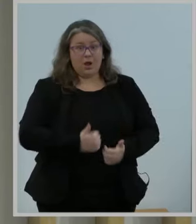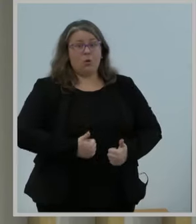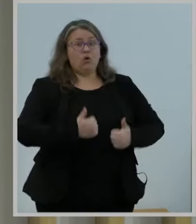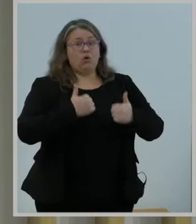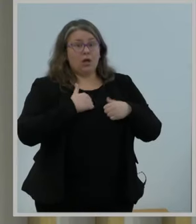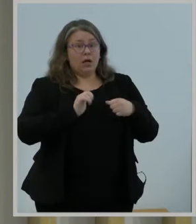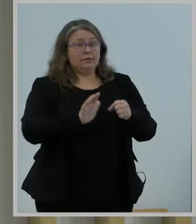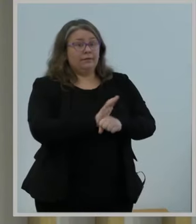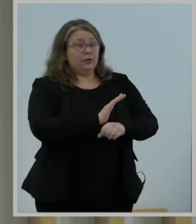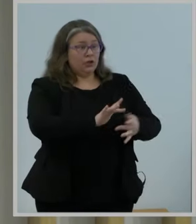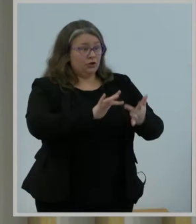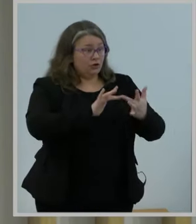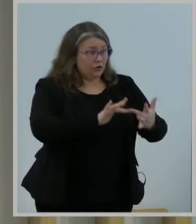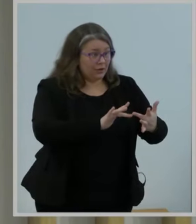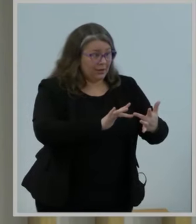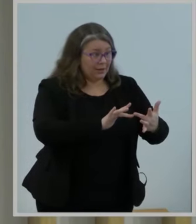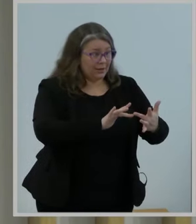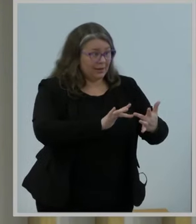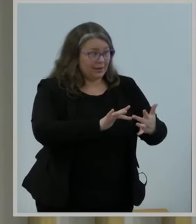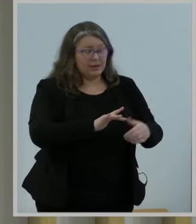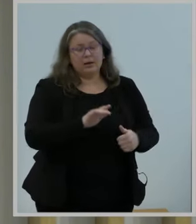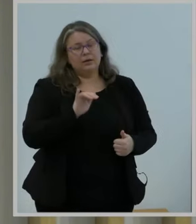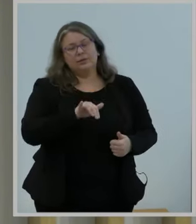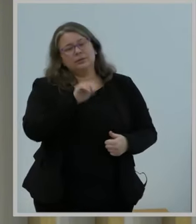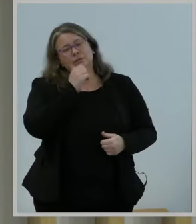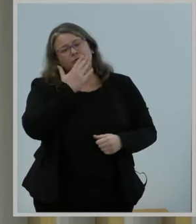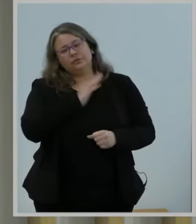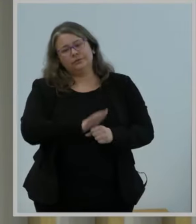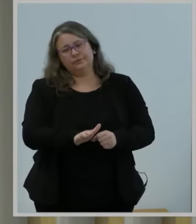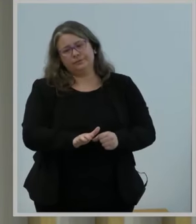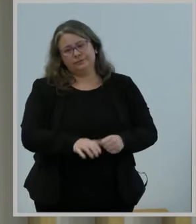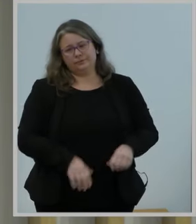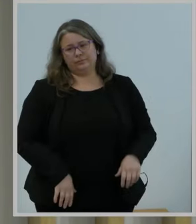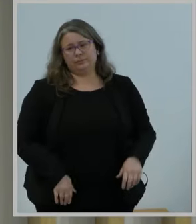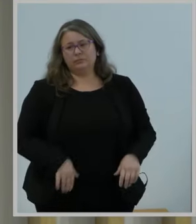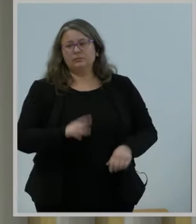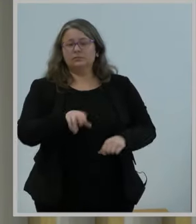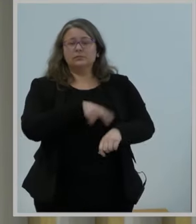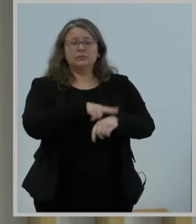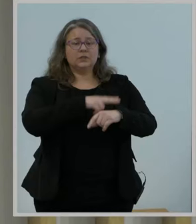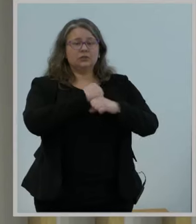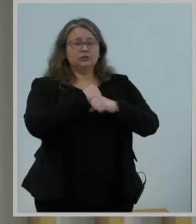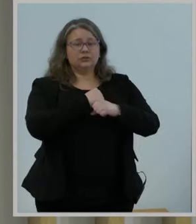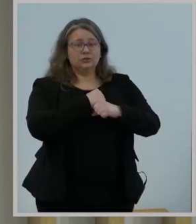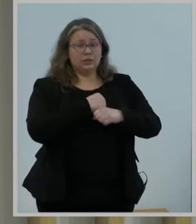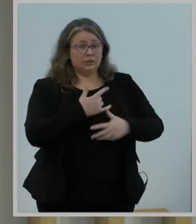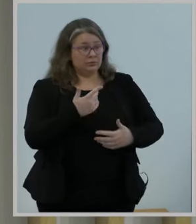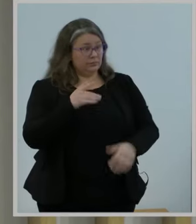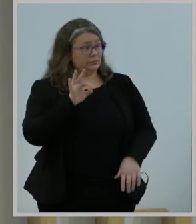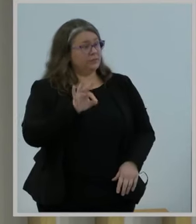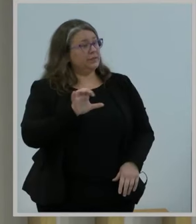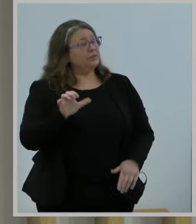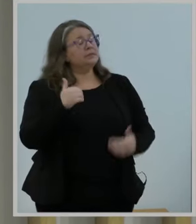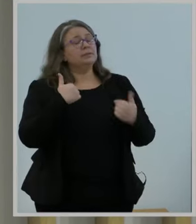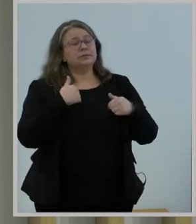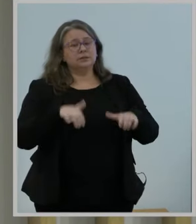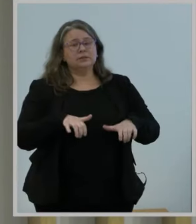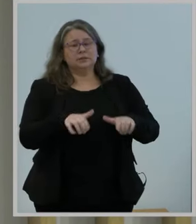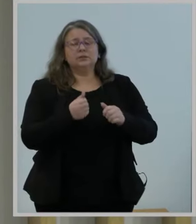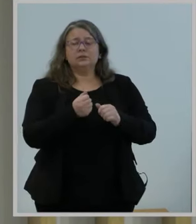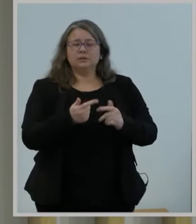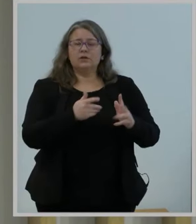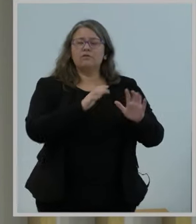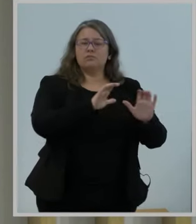it. Consider national security. While the agency has taken a series of bipartisan actions to reduce our